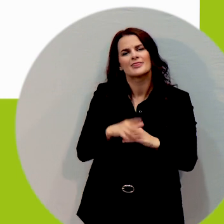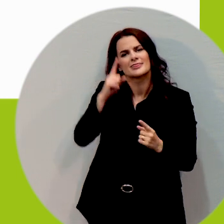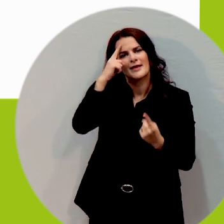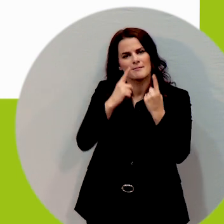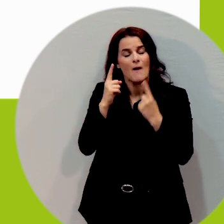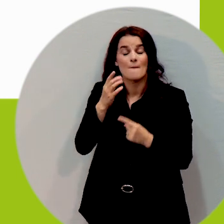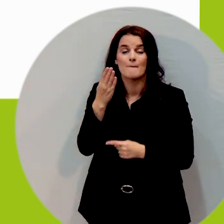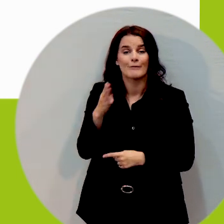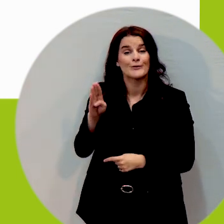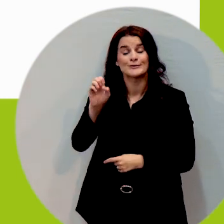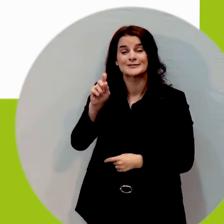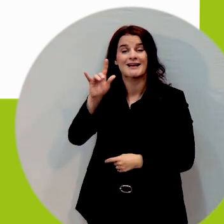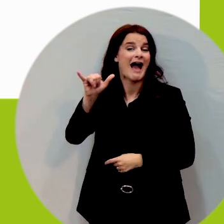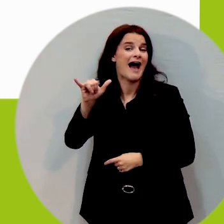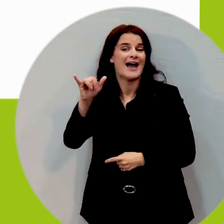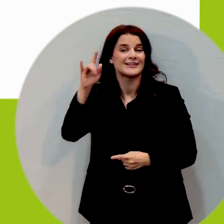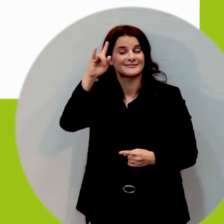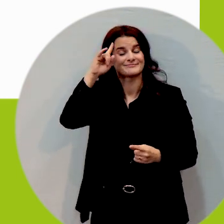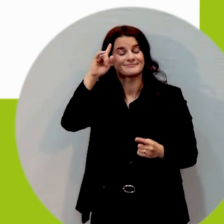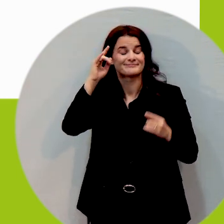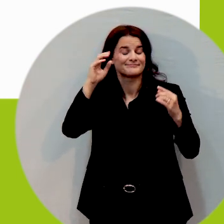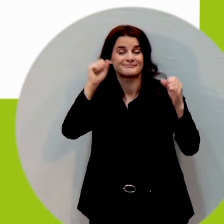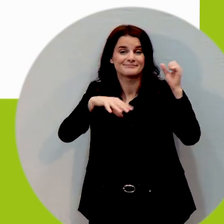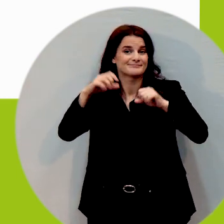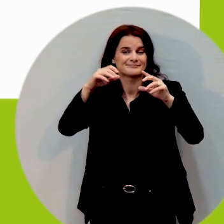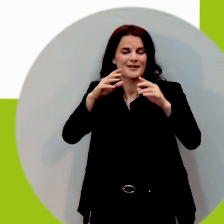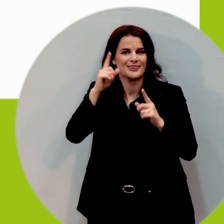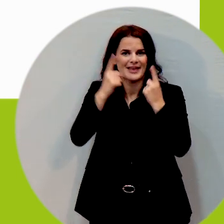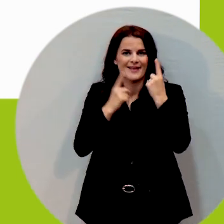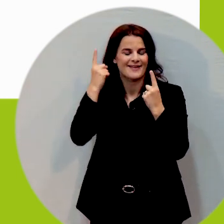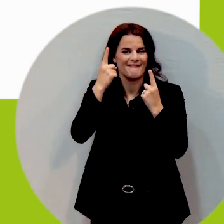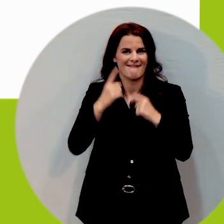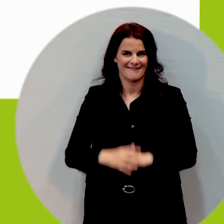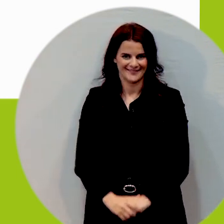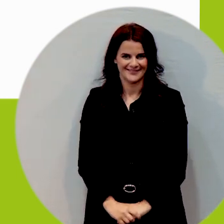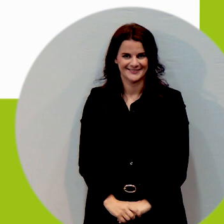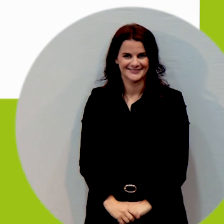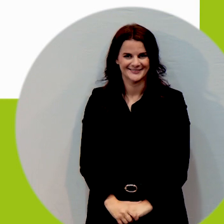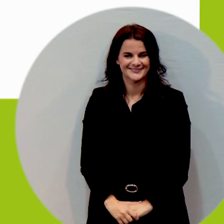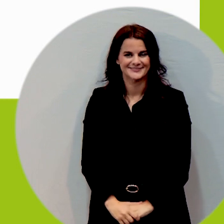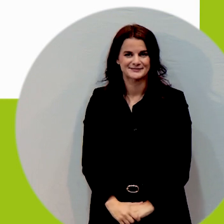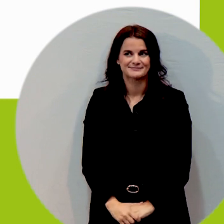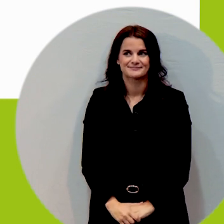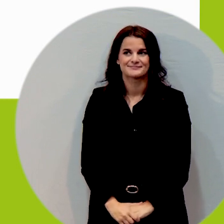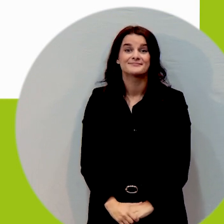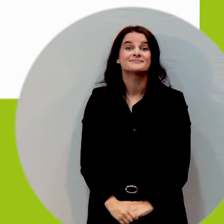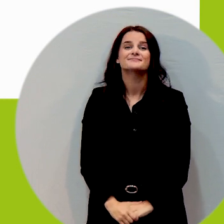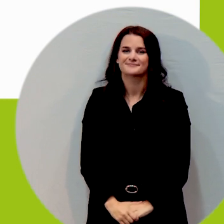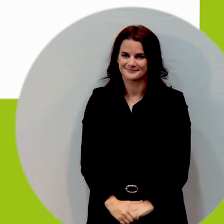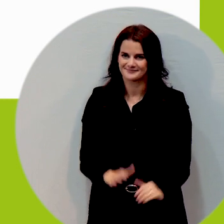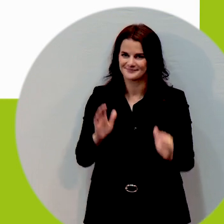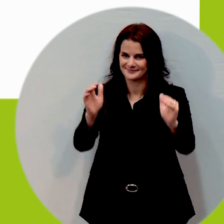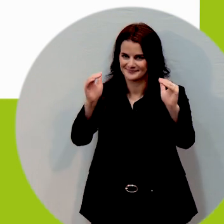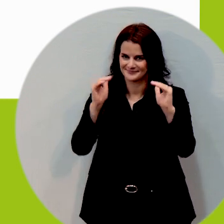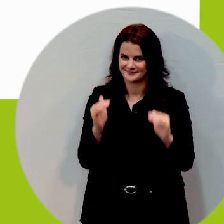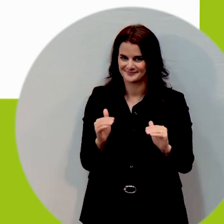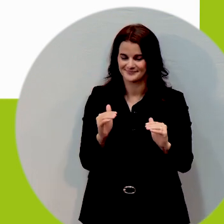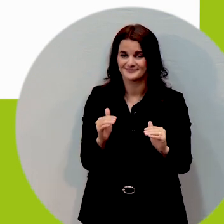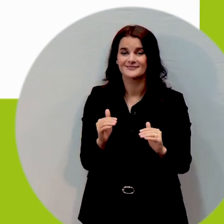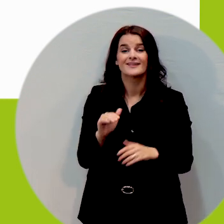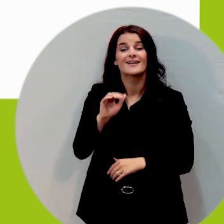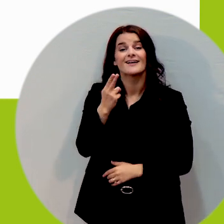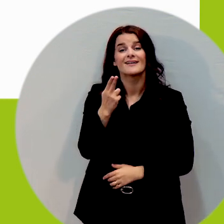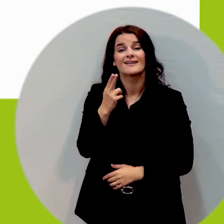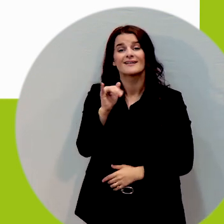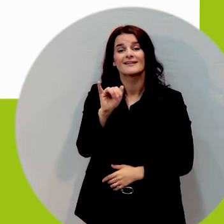this is a hidden disability sunflower lanyard so one of the biggest barriers in disability